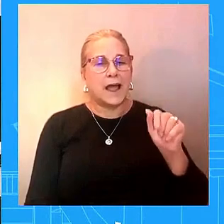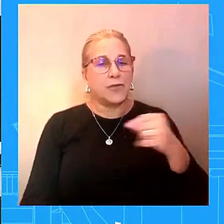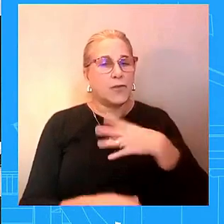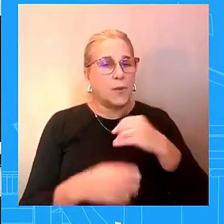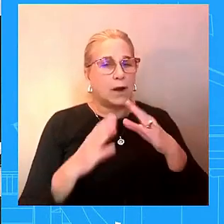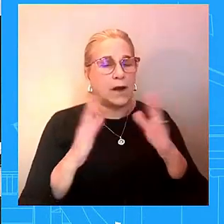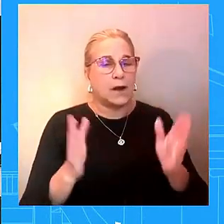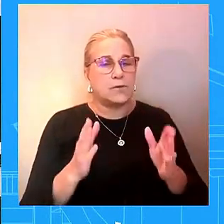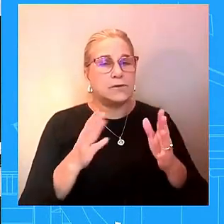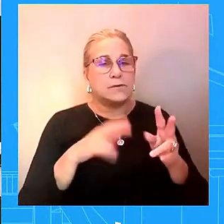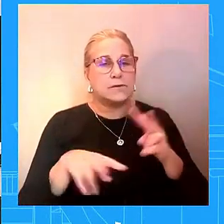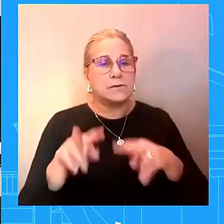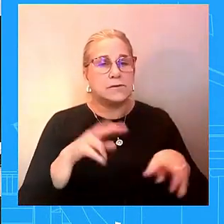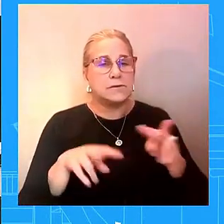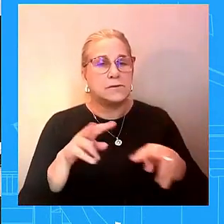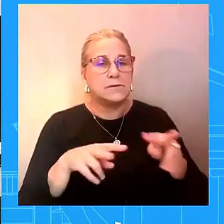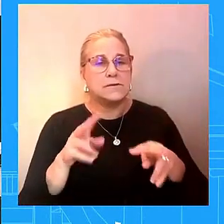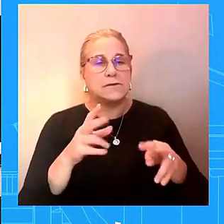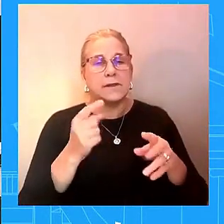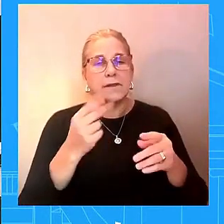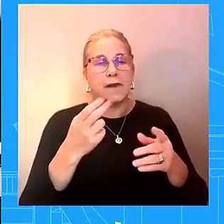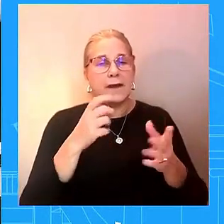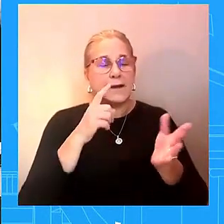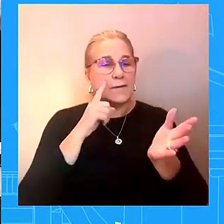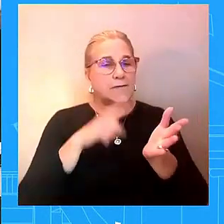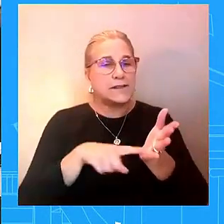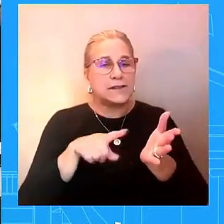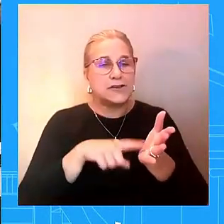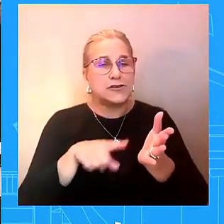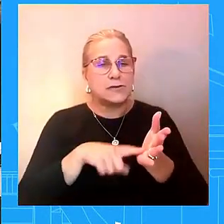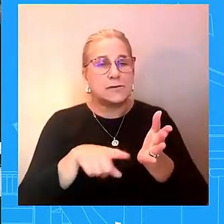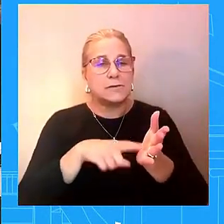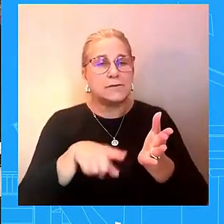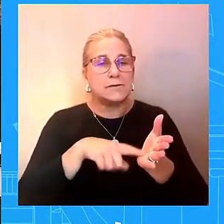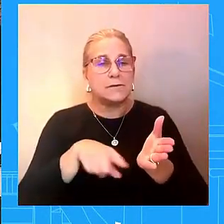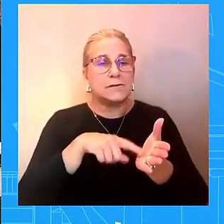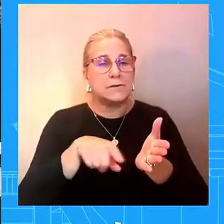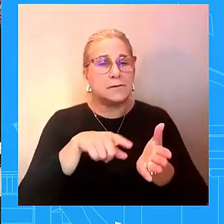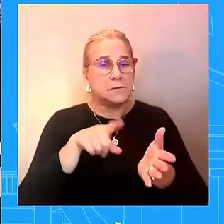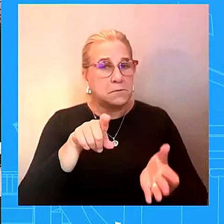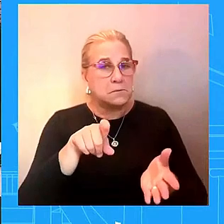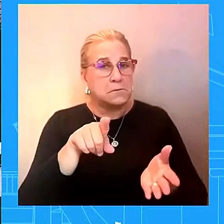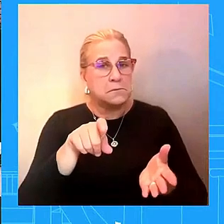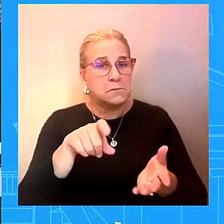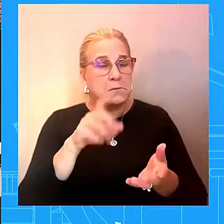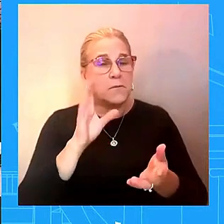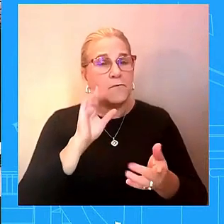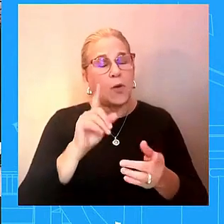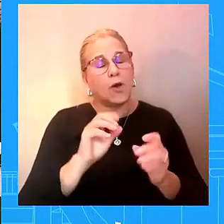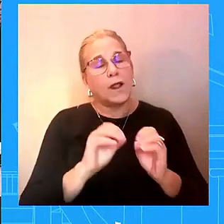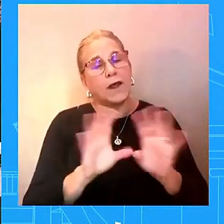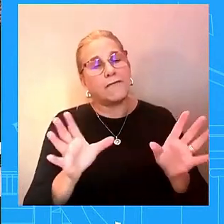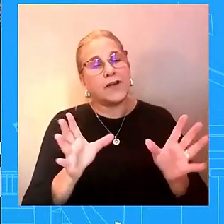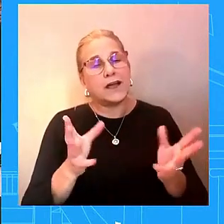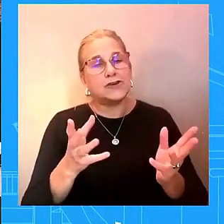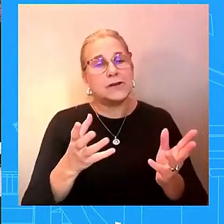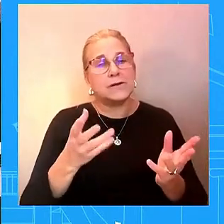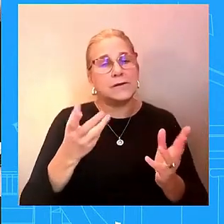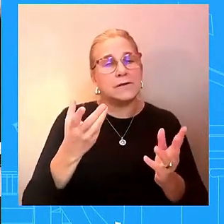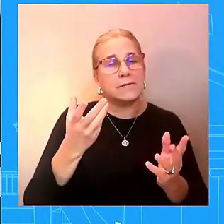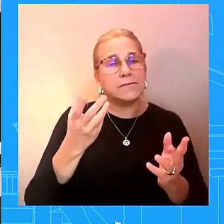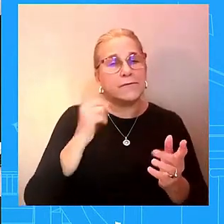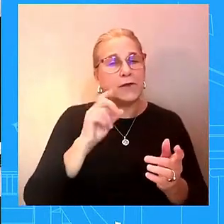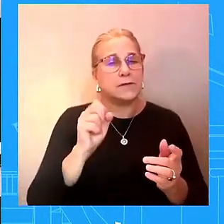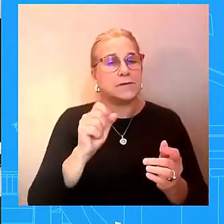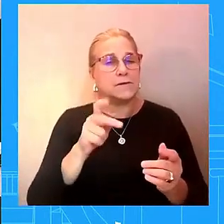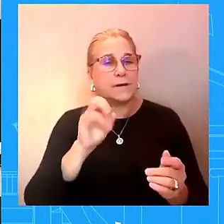happened but just for the sake of clarity can you confirm that the documents in question are authentic and